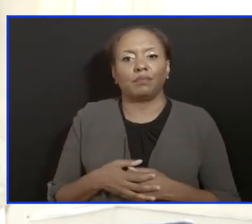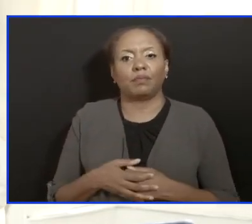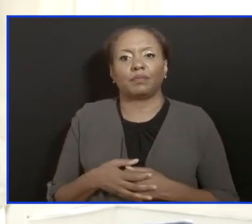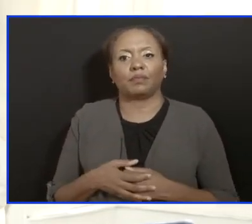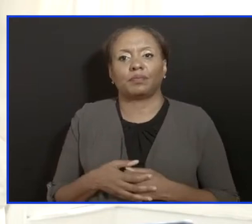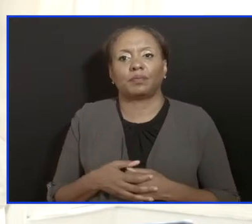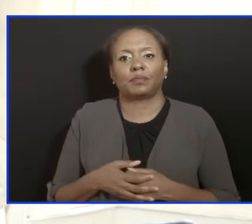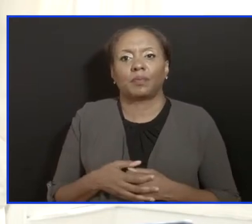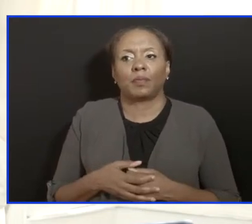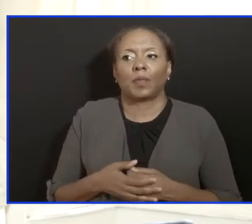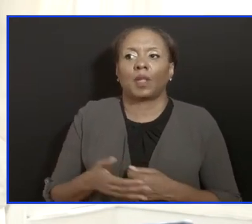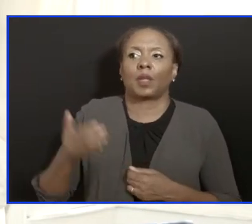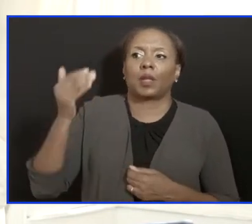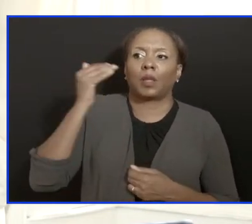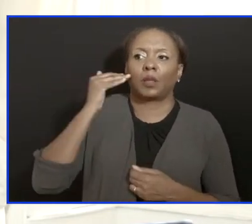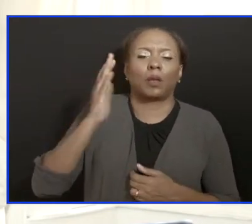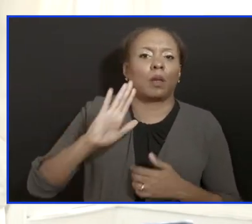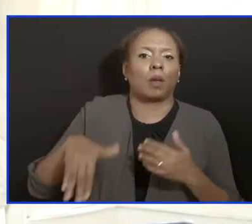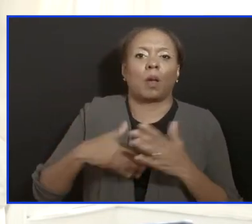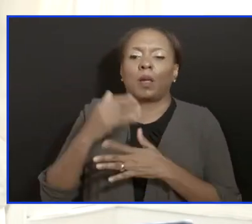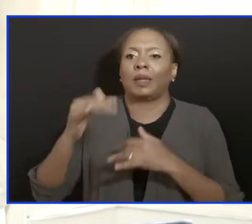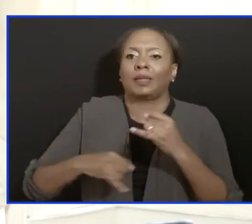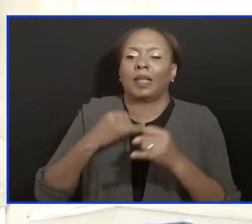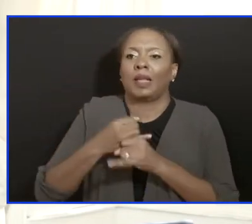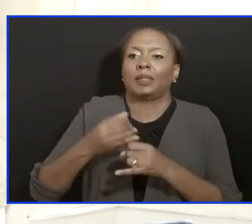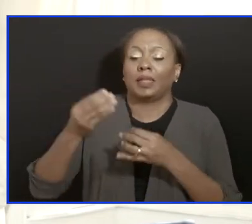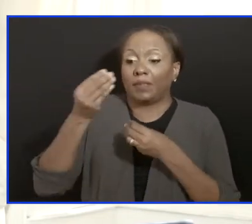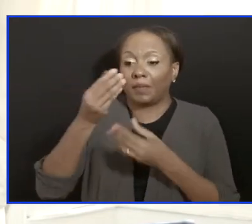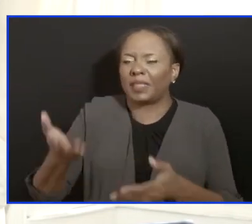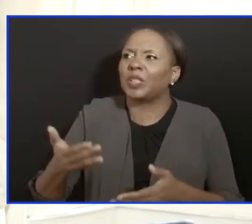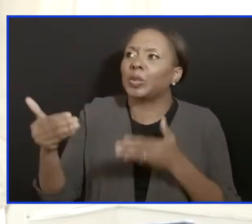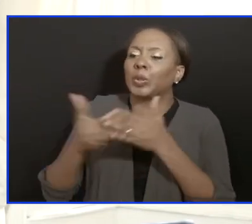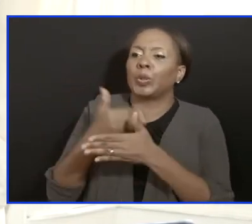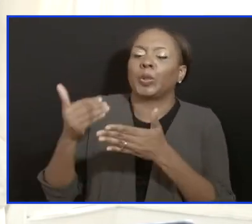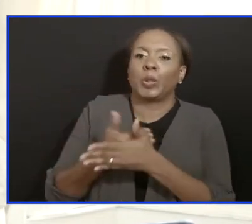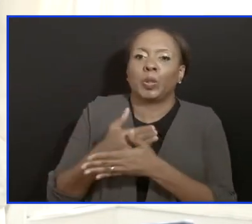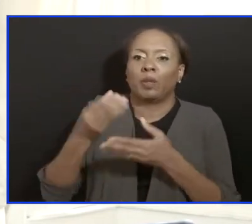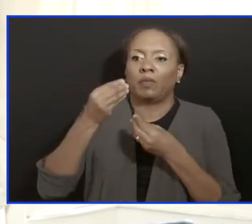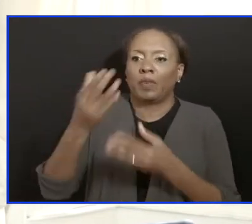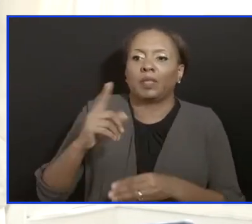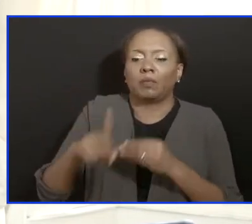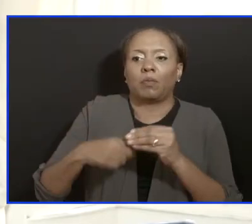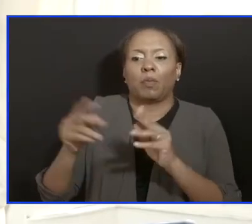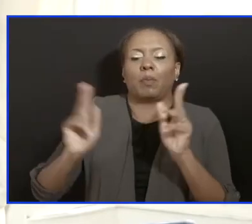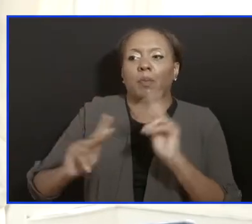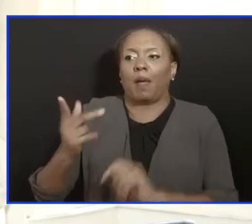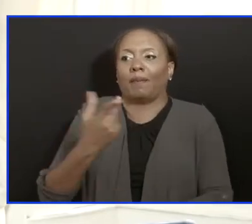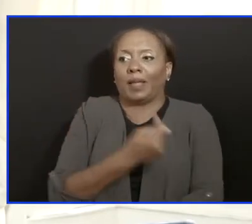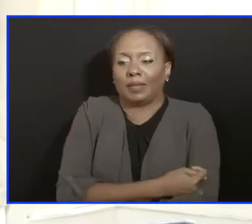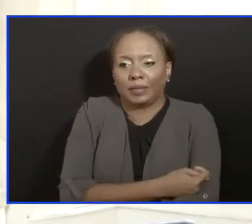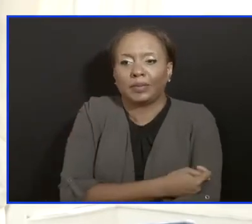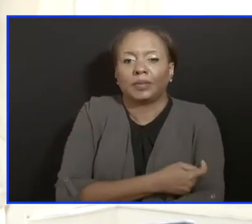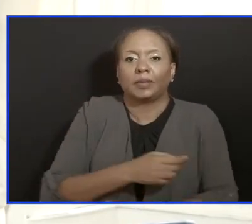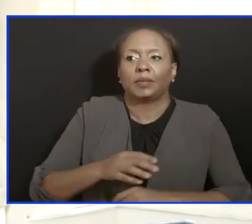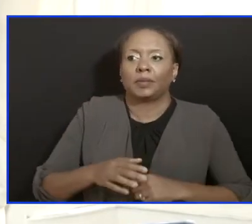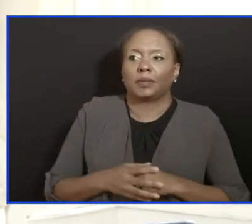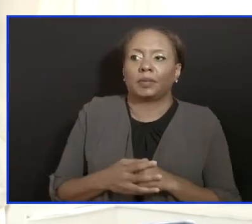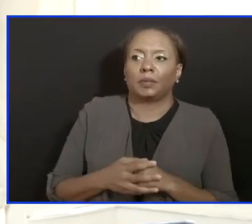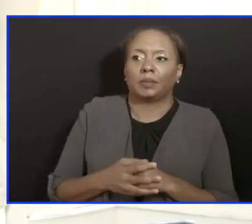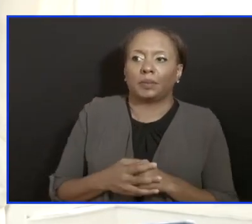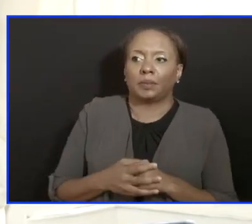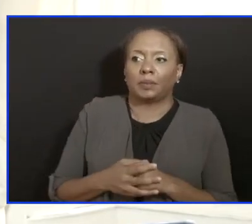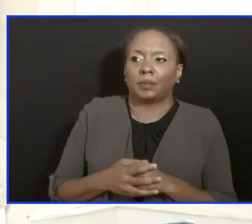all the international data, I see there's some new data that came out today, which speaks about people being vaccinated. And the majority of them, not all,